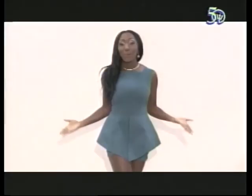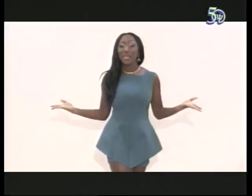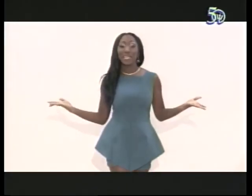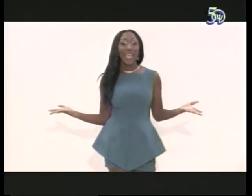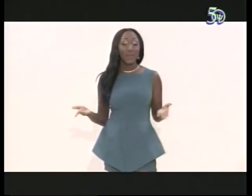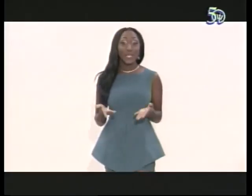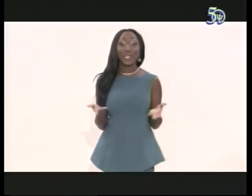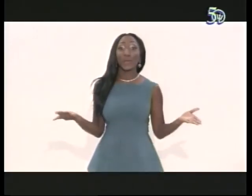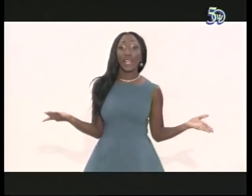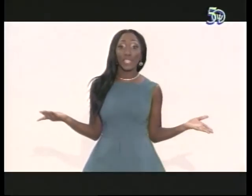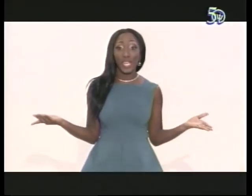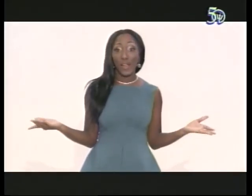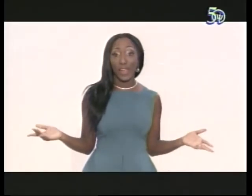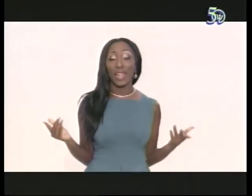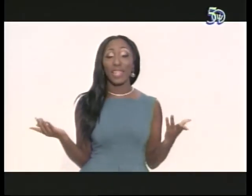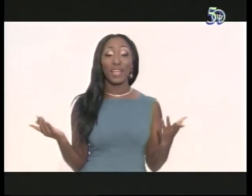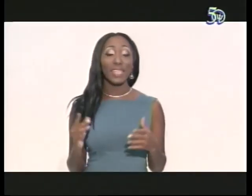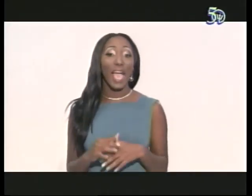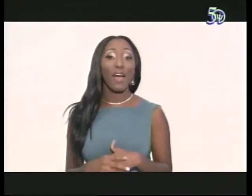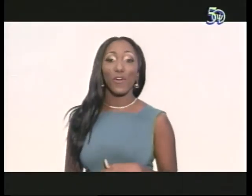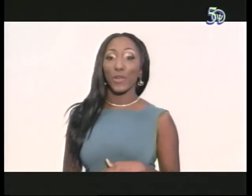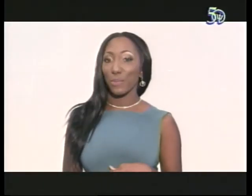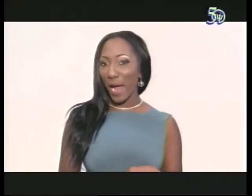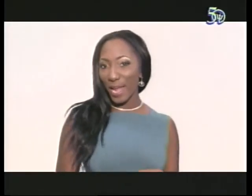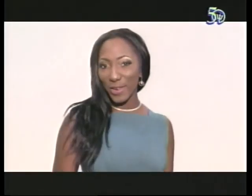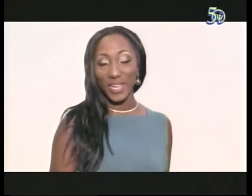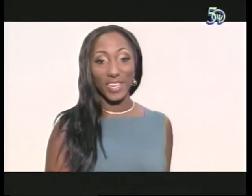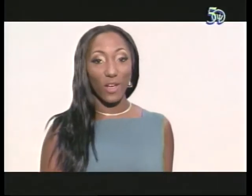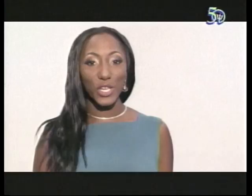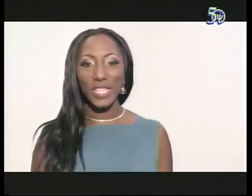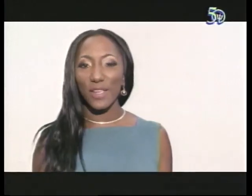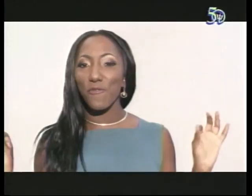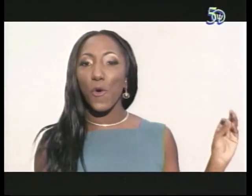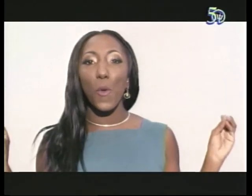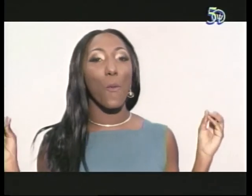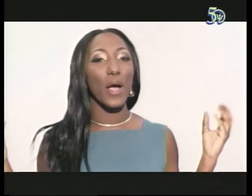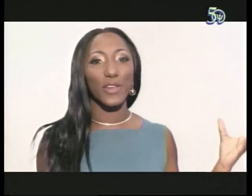Me time is so necessary and luckily I found a brand new indulgence in four weeks.